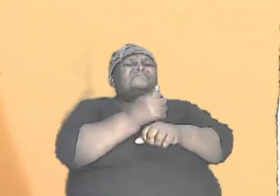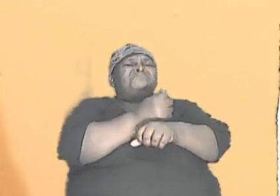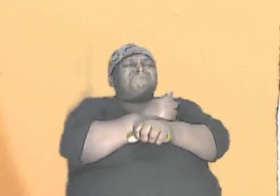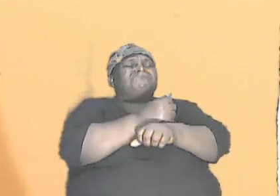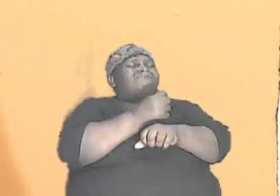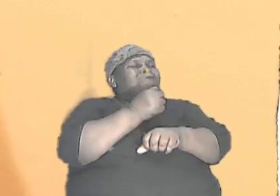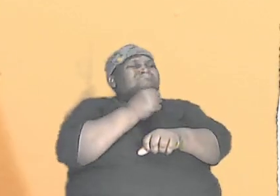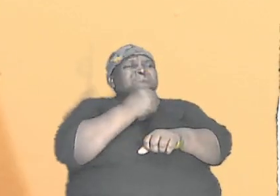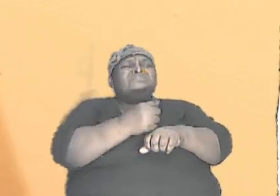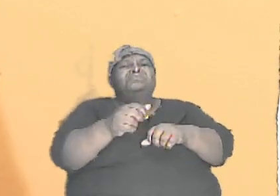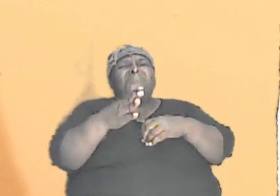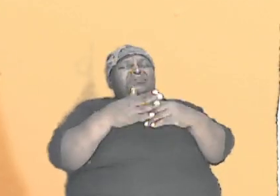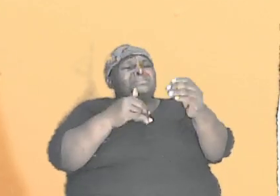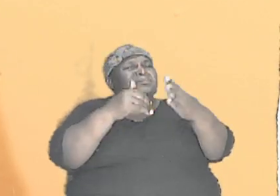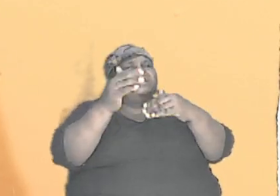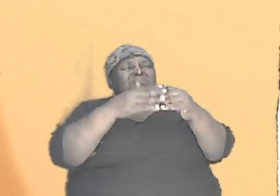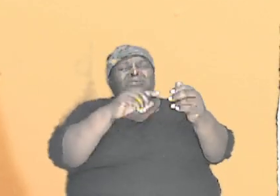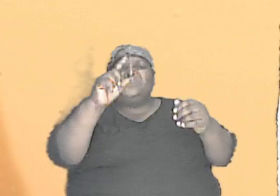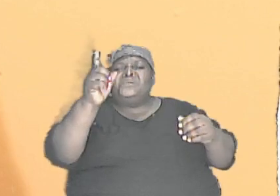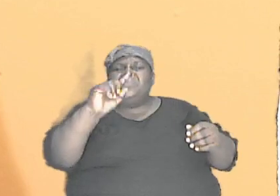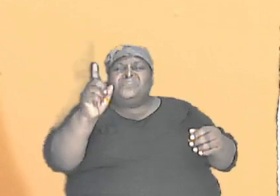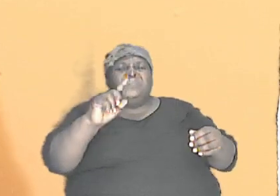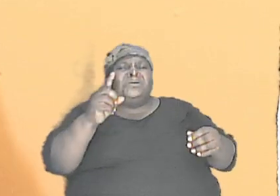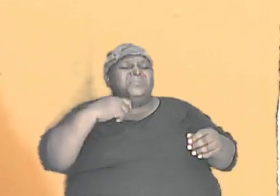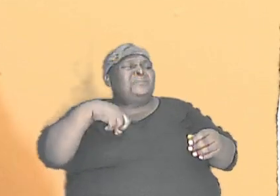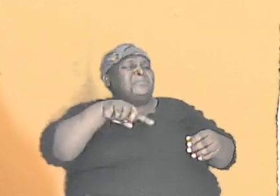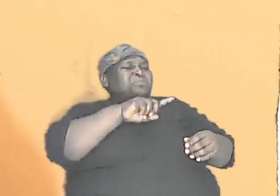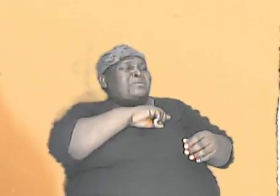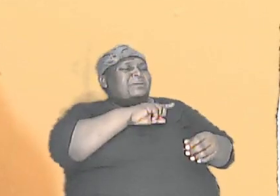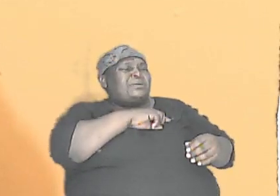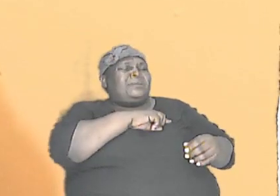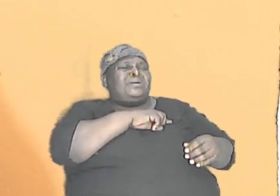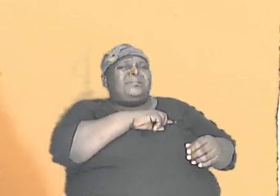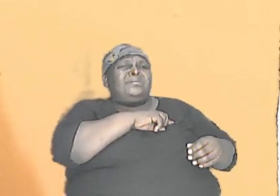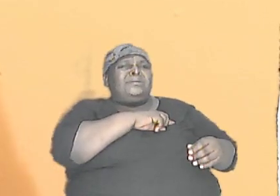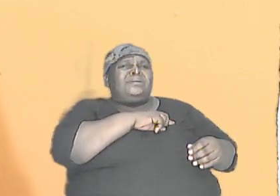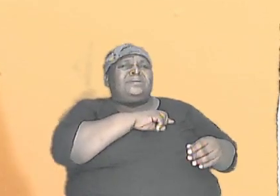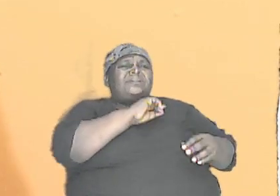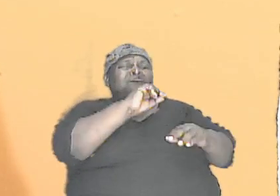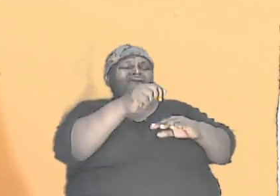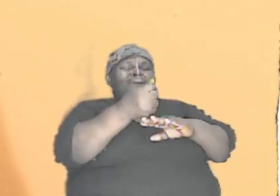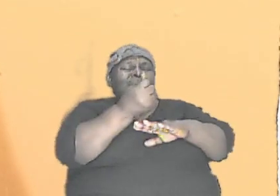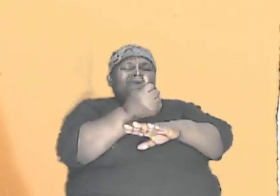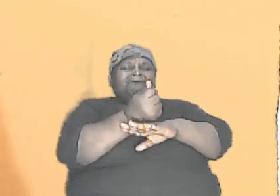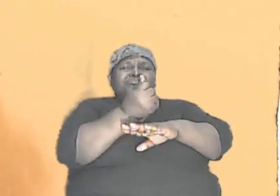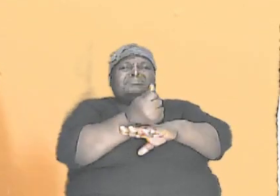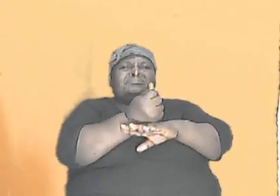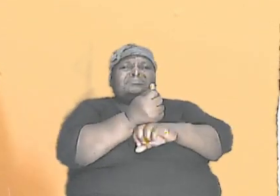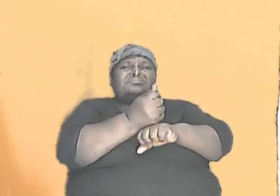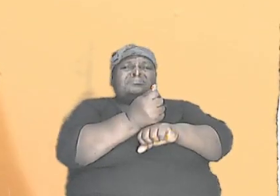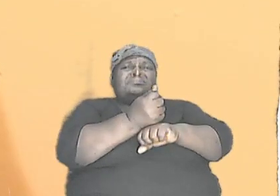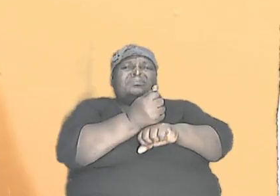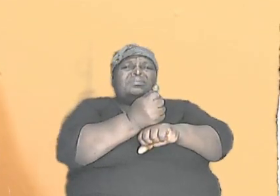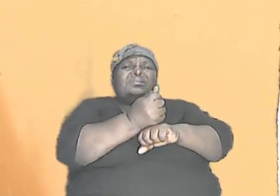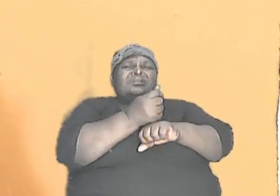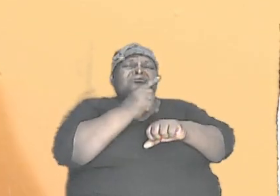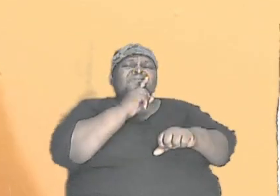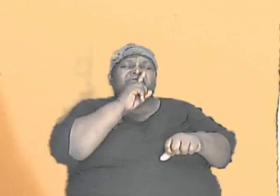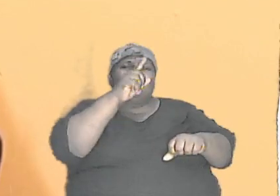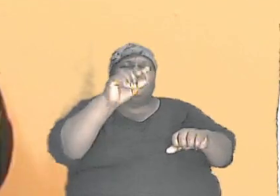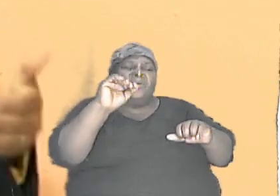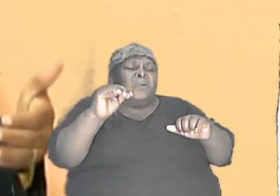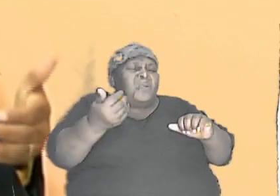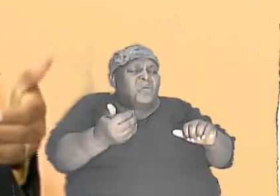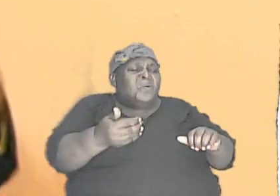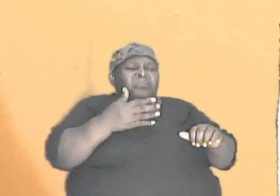That is where we established the fact as to